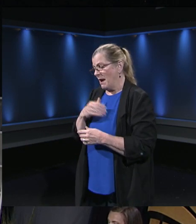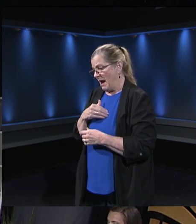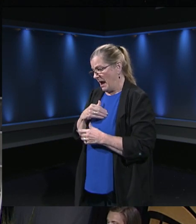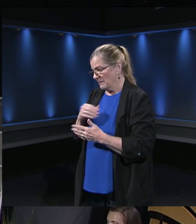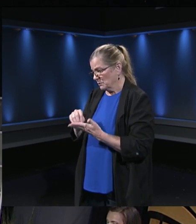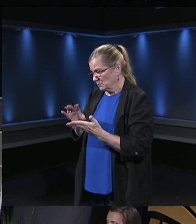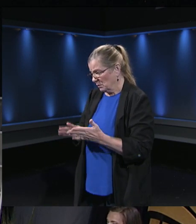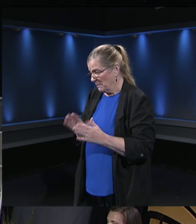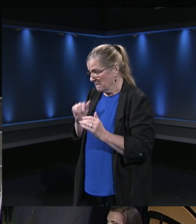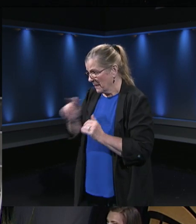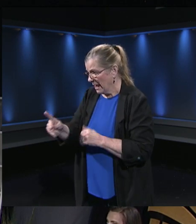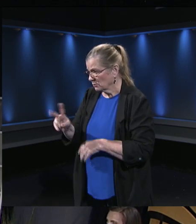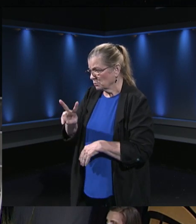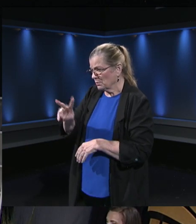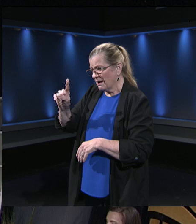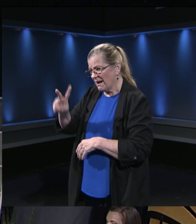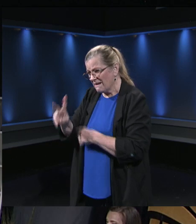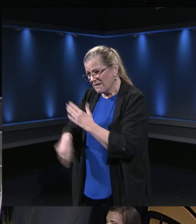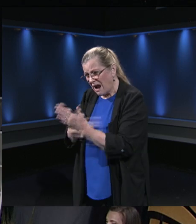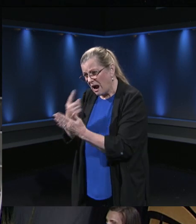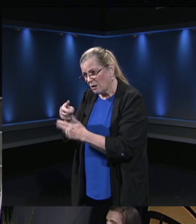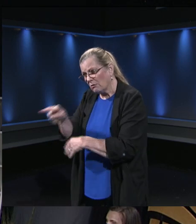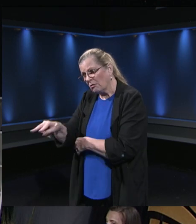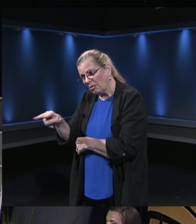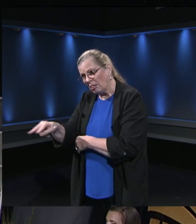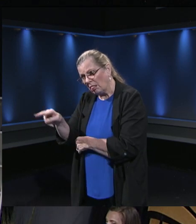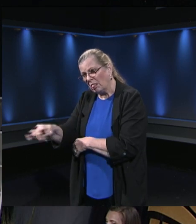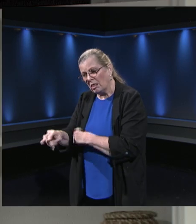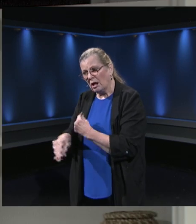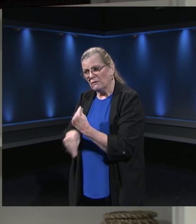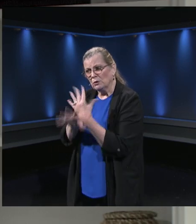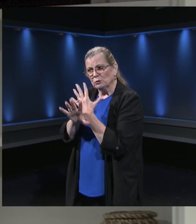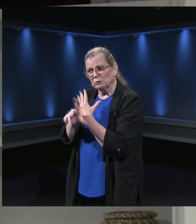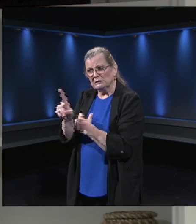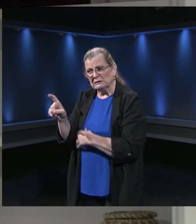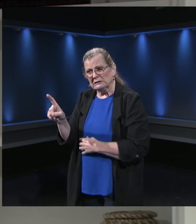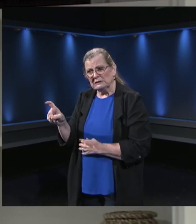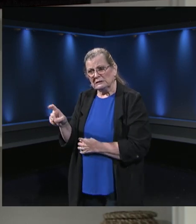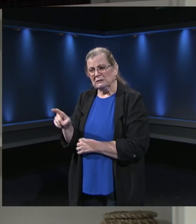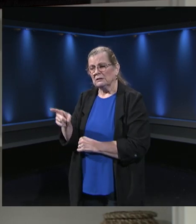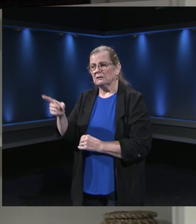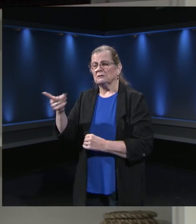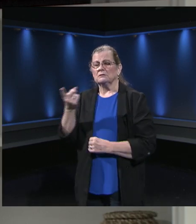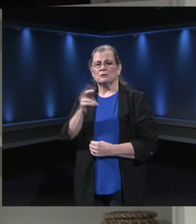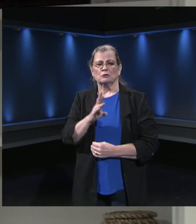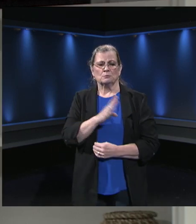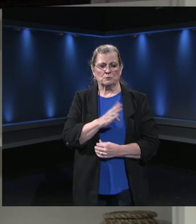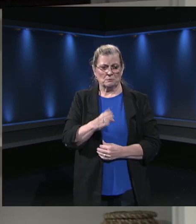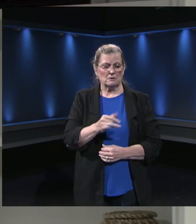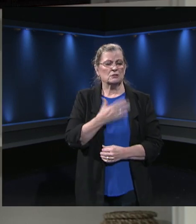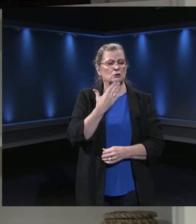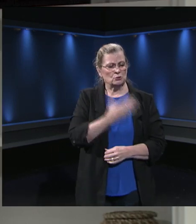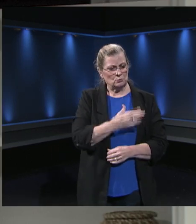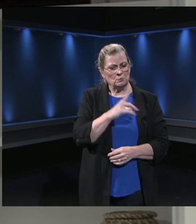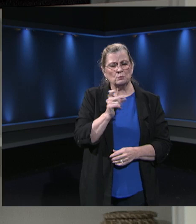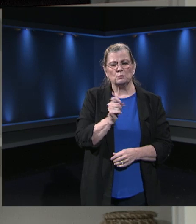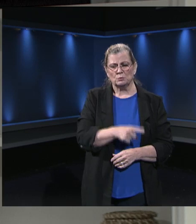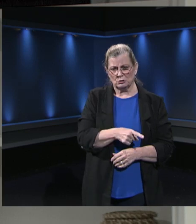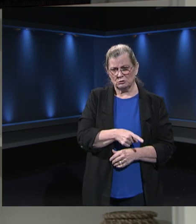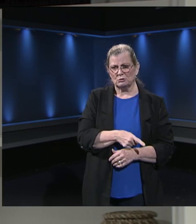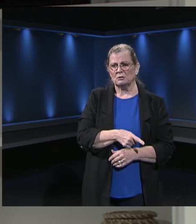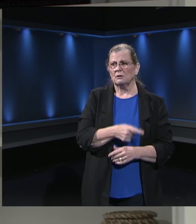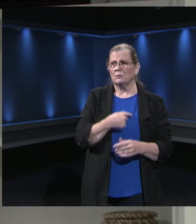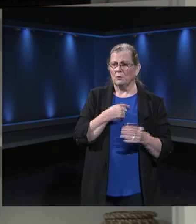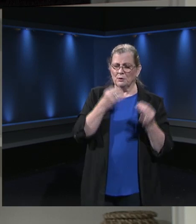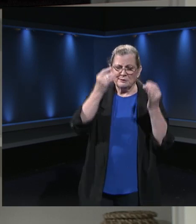have the same amount of teacher interaction? No, that's a great question. think it's really one of the real questions we need to look at as